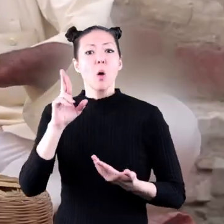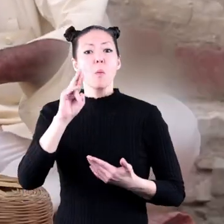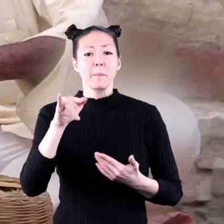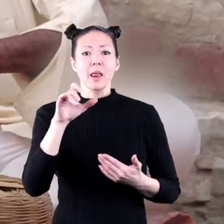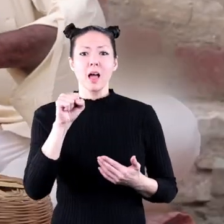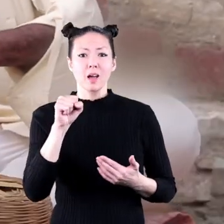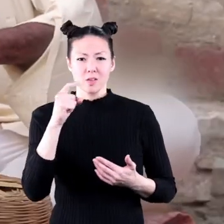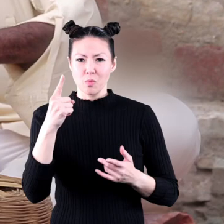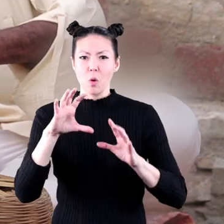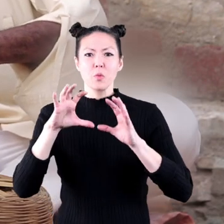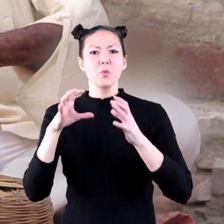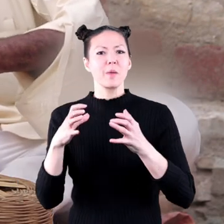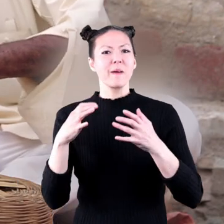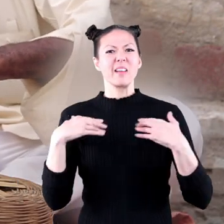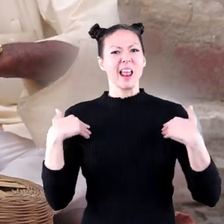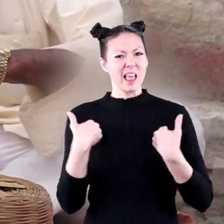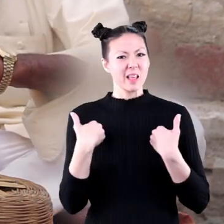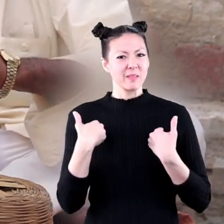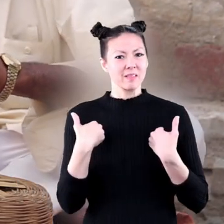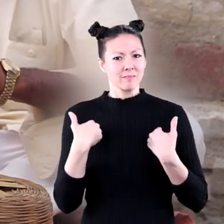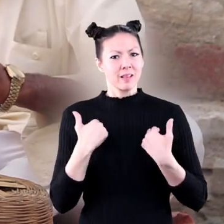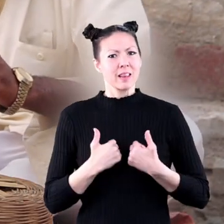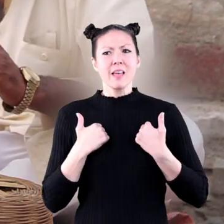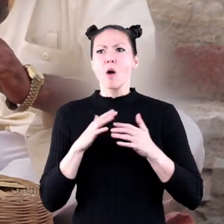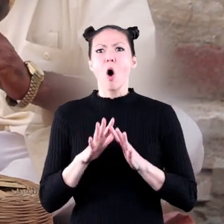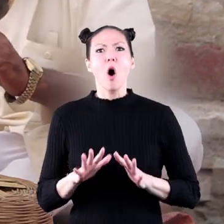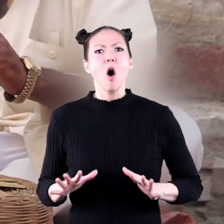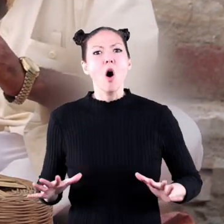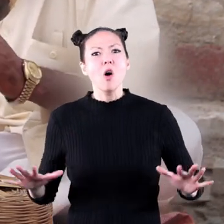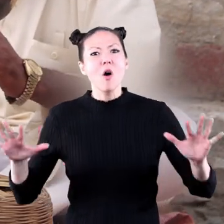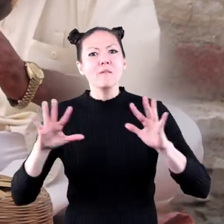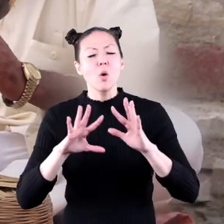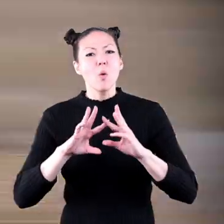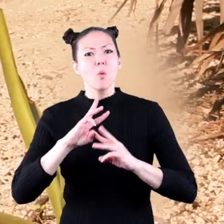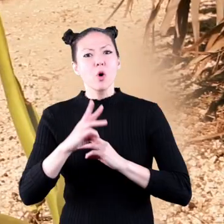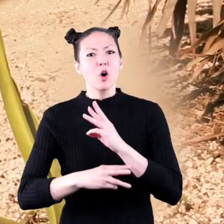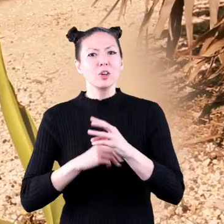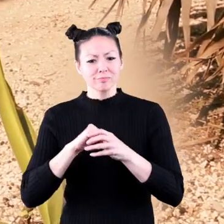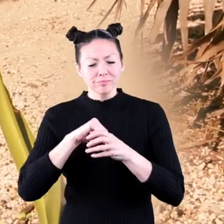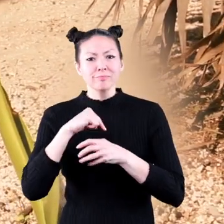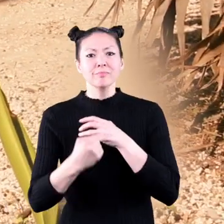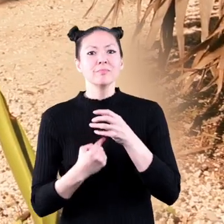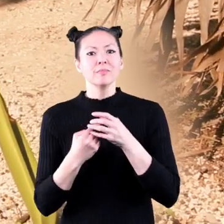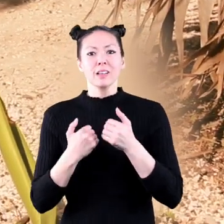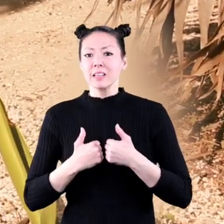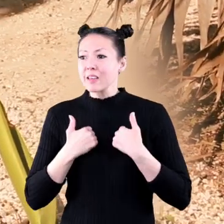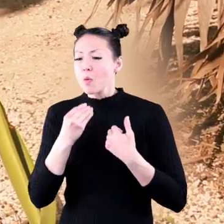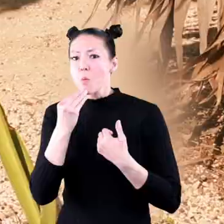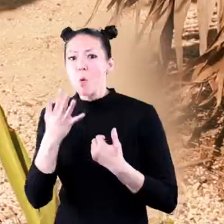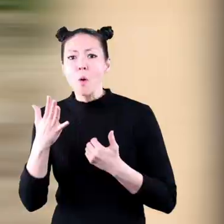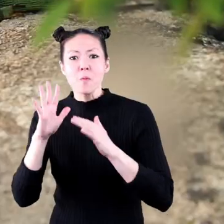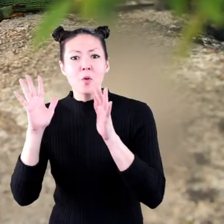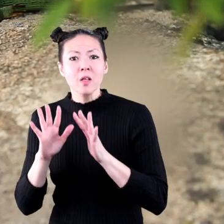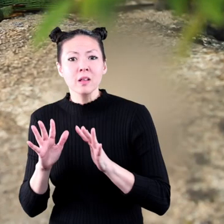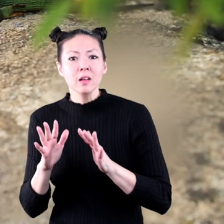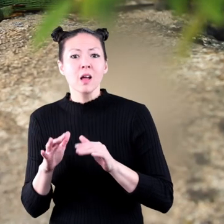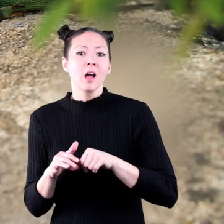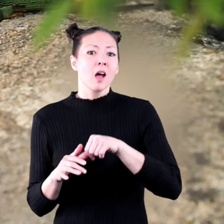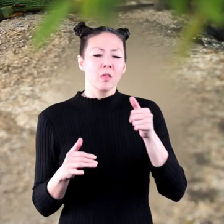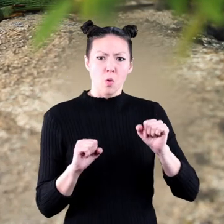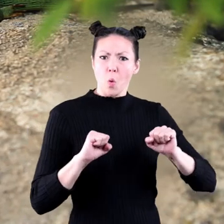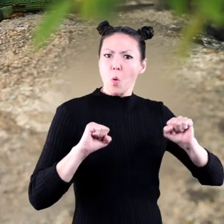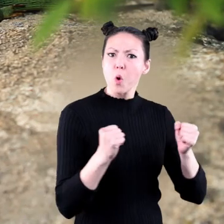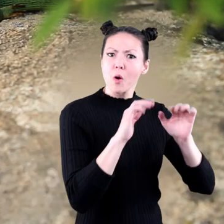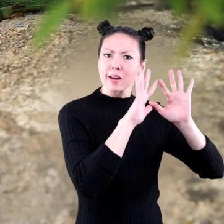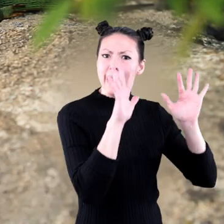Reptiles are just one group of animals that live all over the world. Some live in warm climates, while others